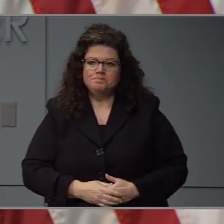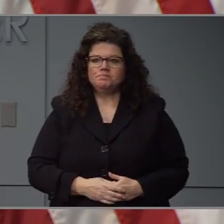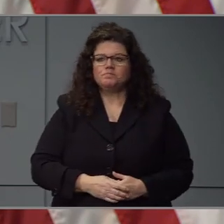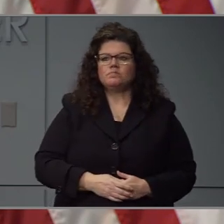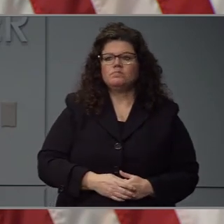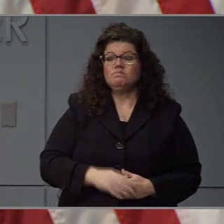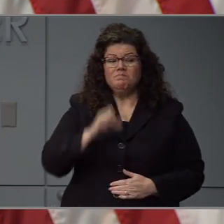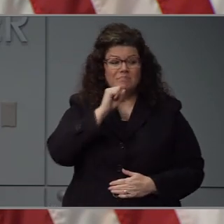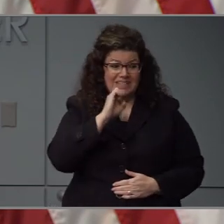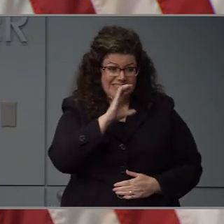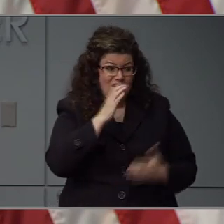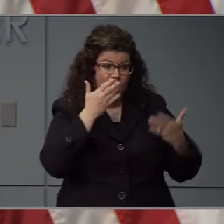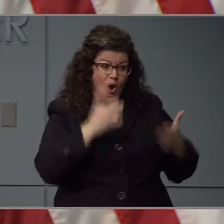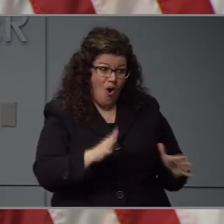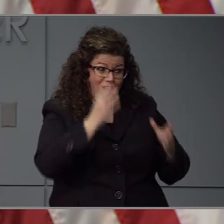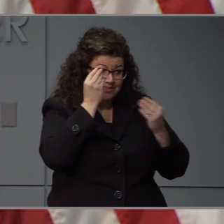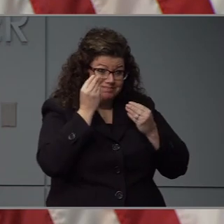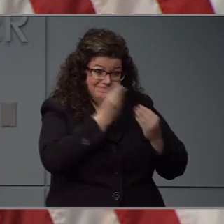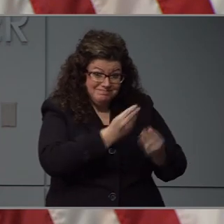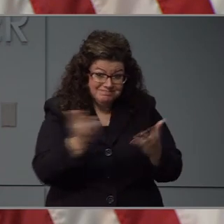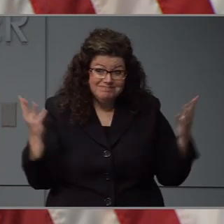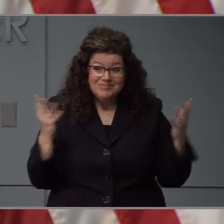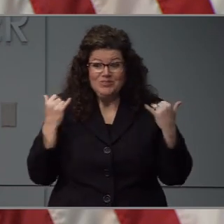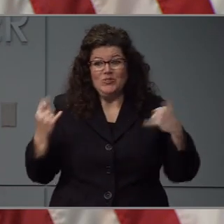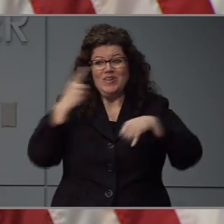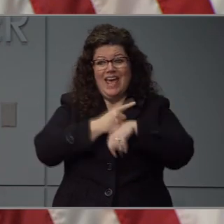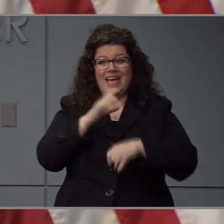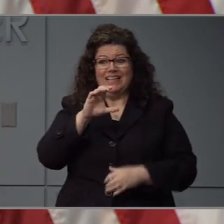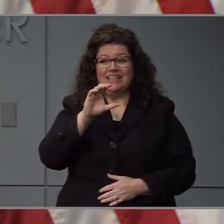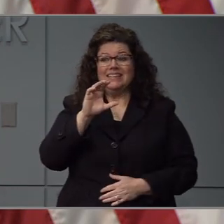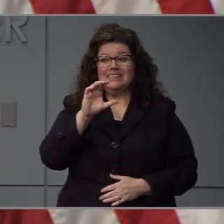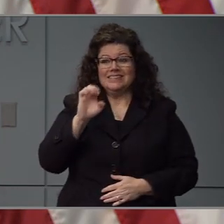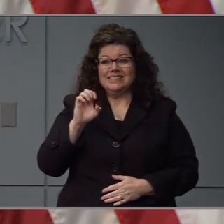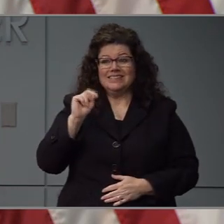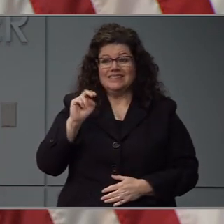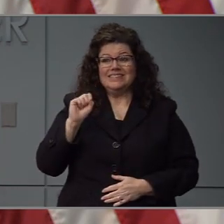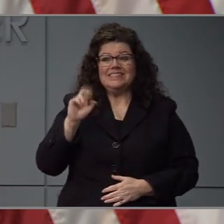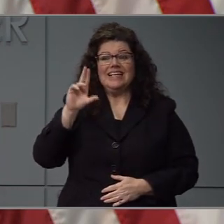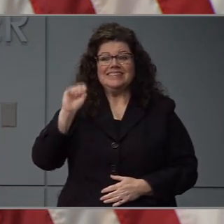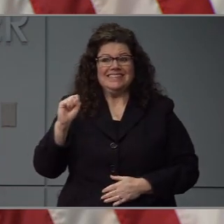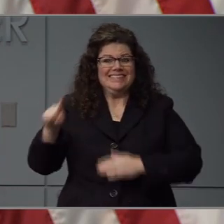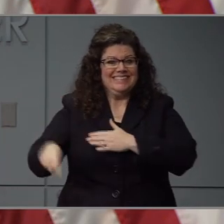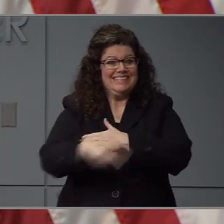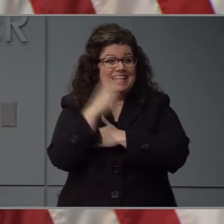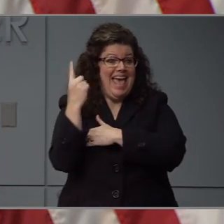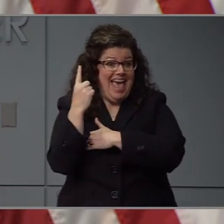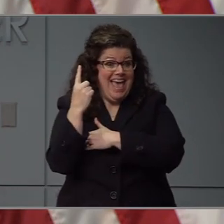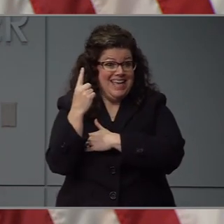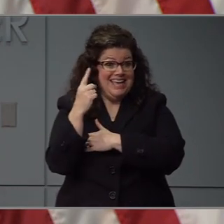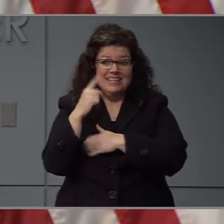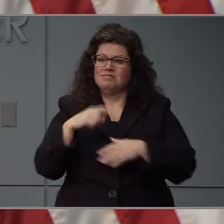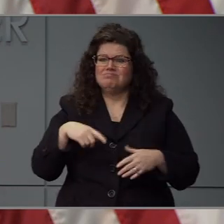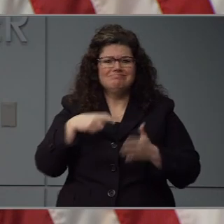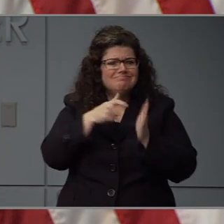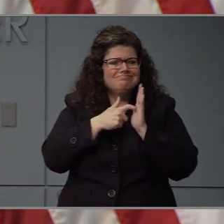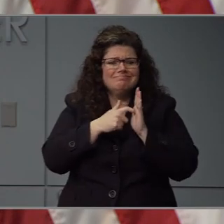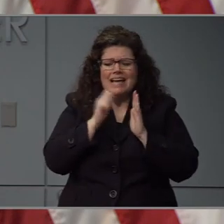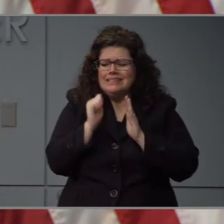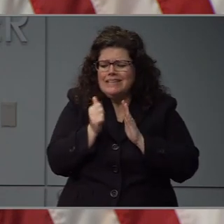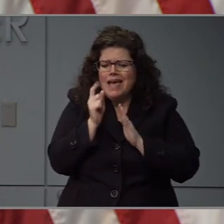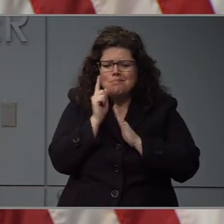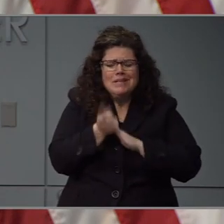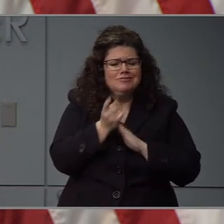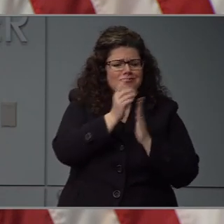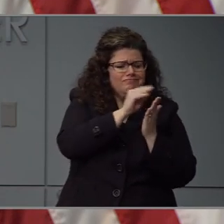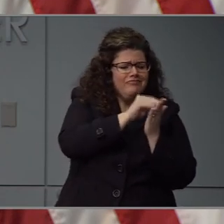said, is a great day to participate in the 2020 Census. It's Census Day. It only takes about 10 minutes to